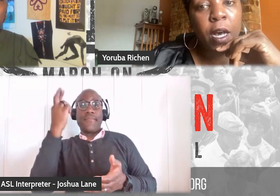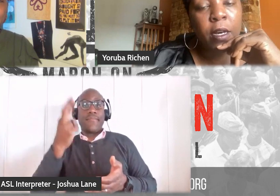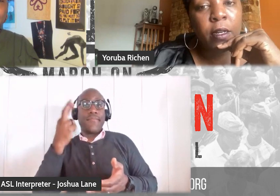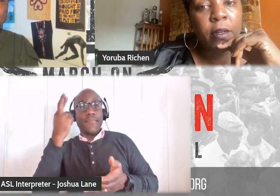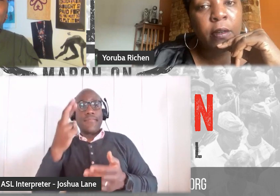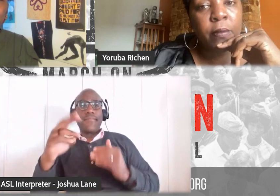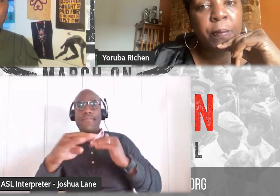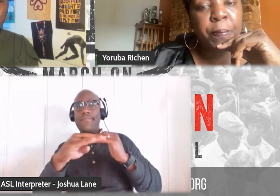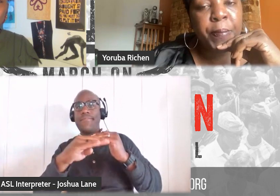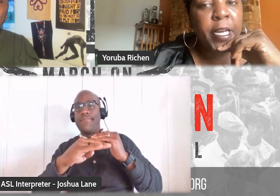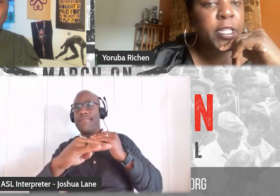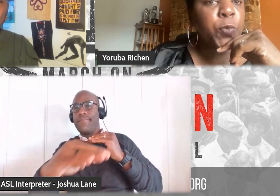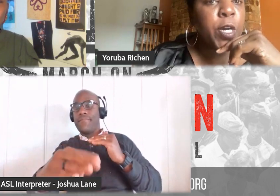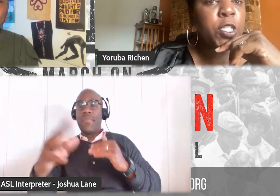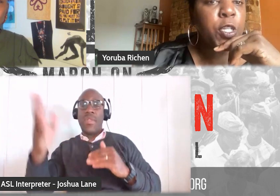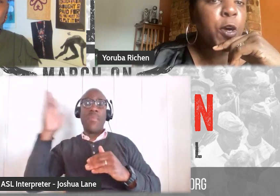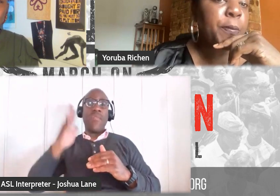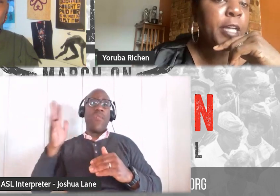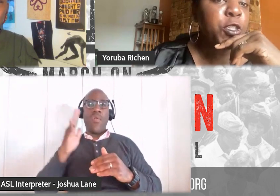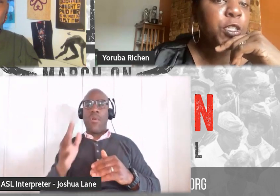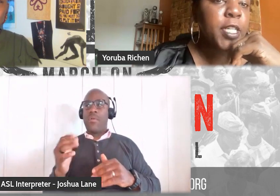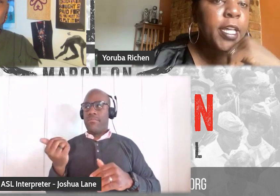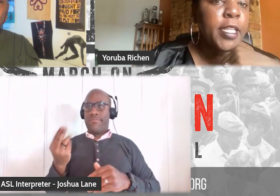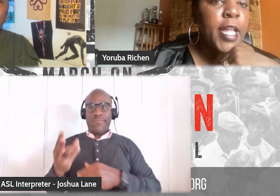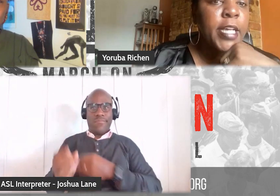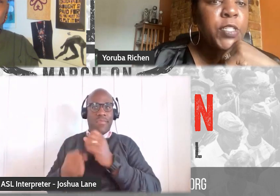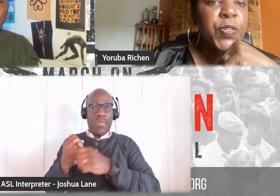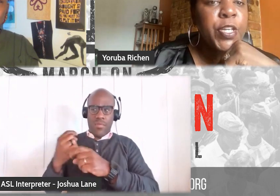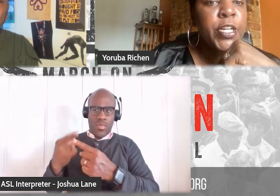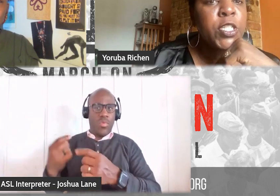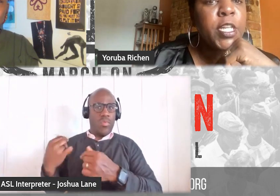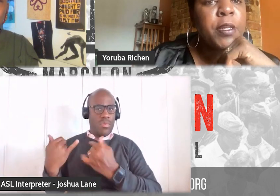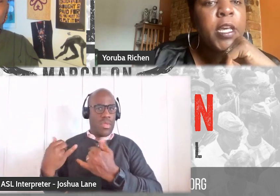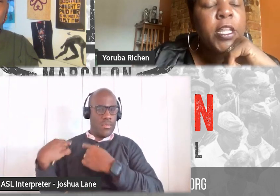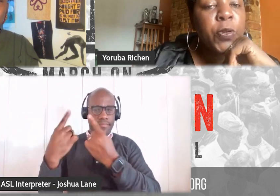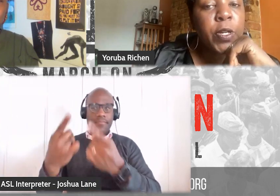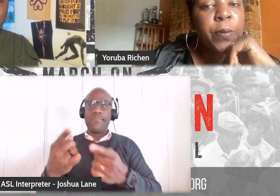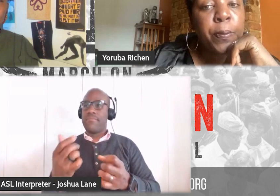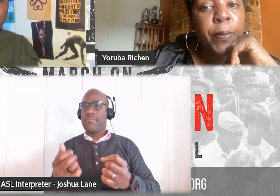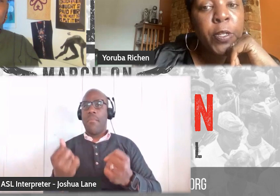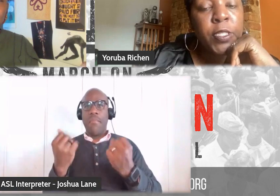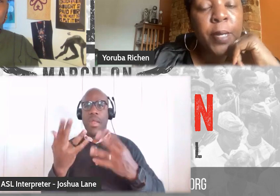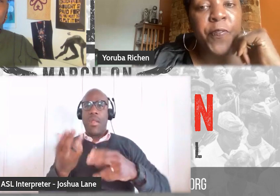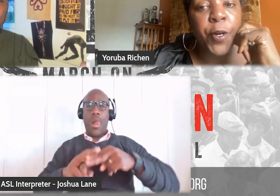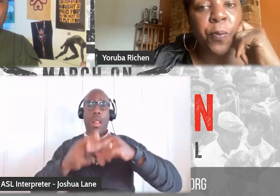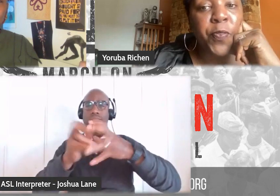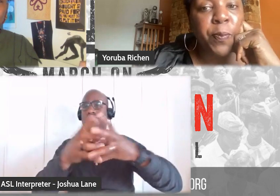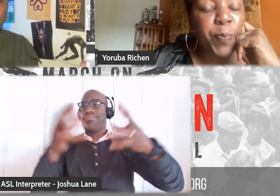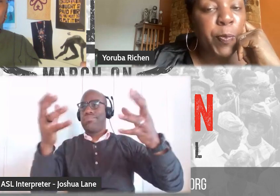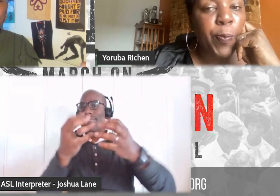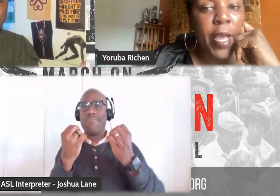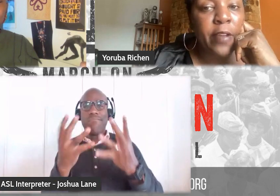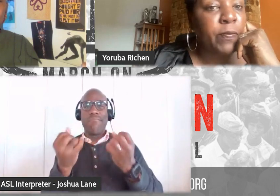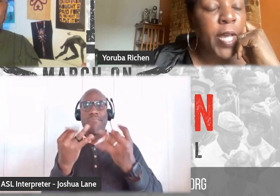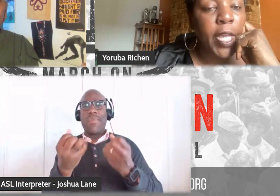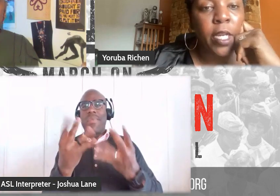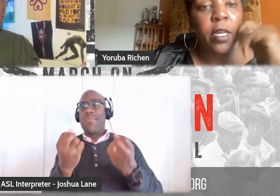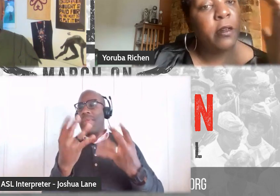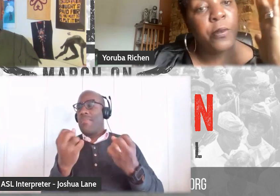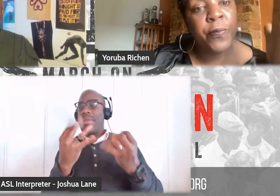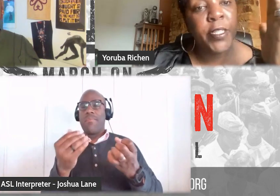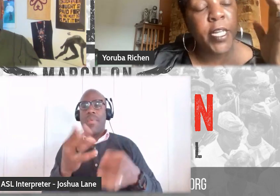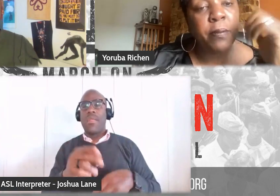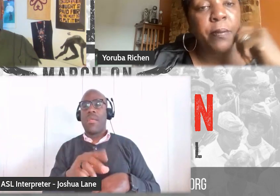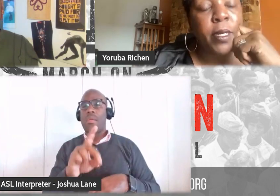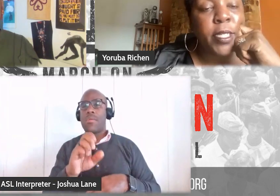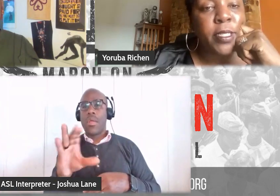because there was so much that in the last few years. And there were, you know, some films that people were paying, like,